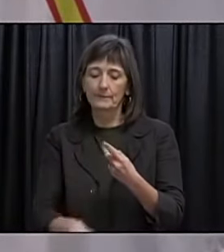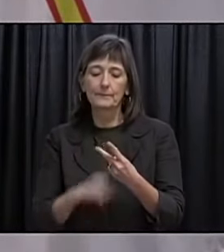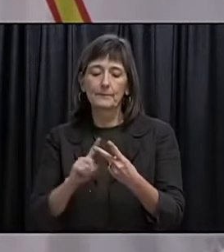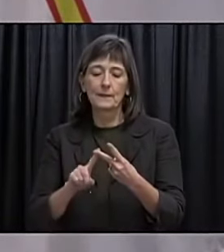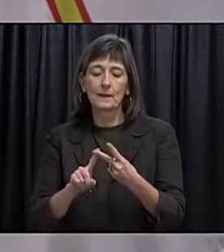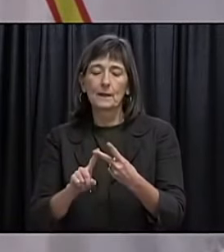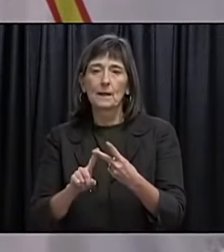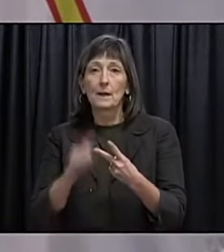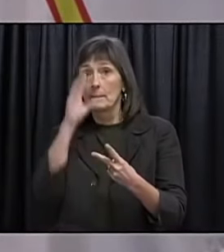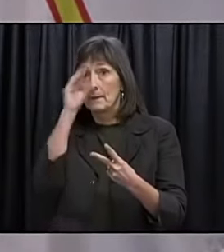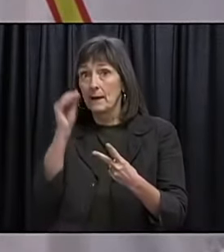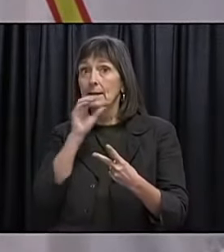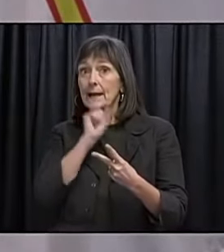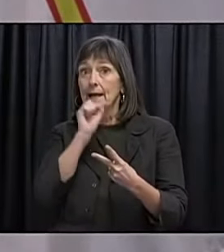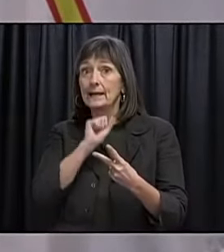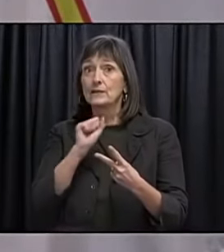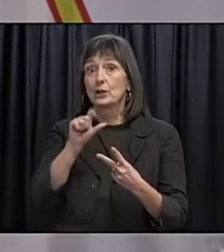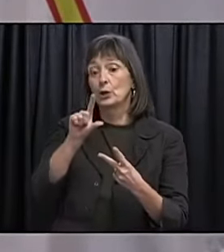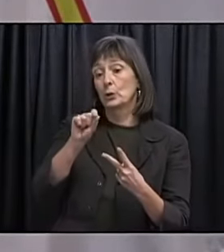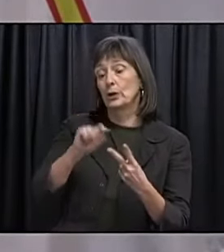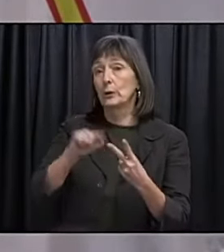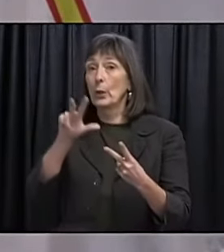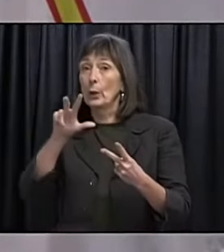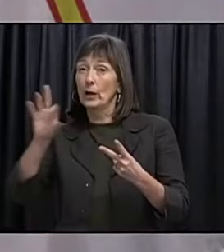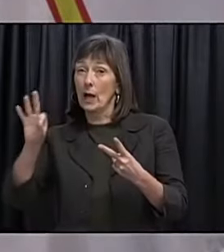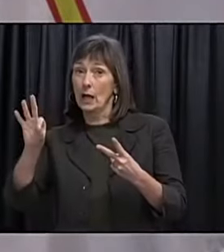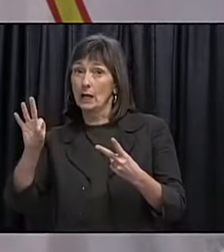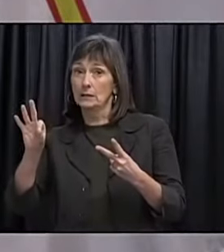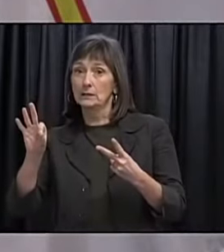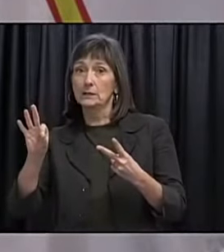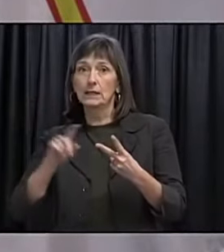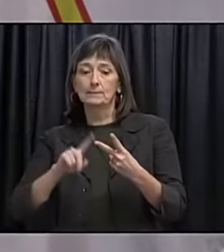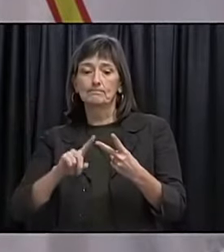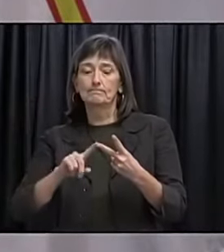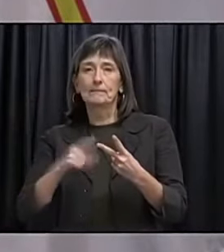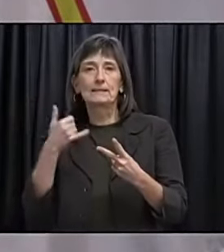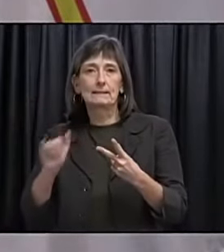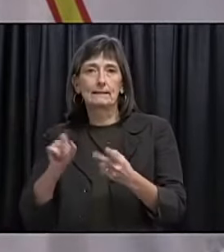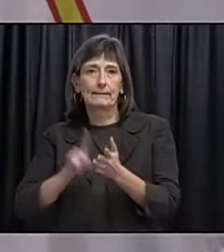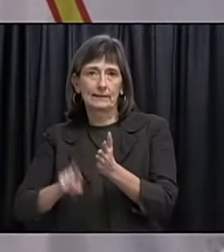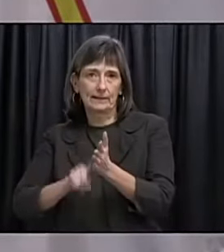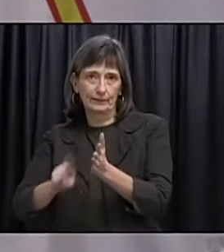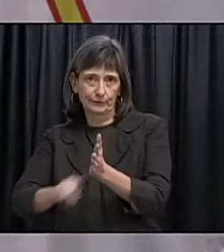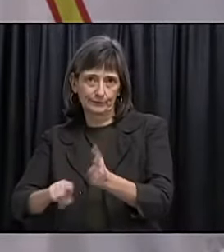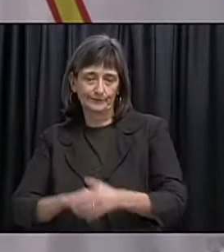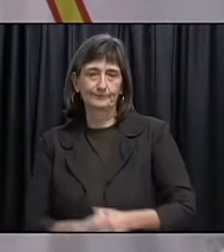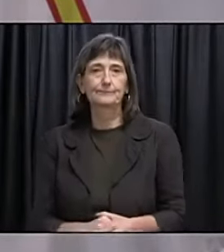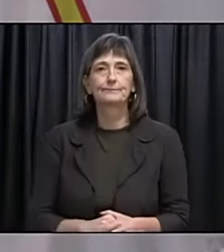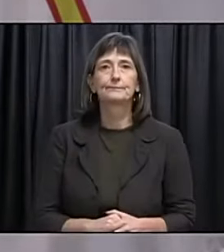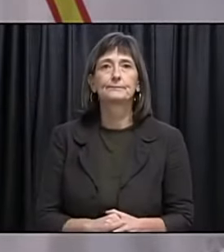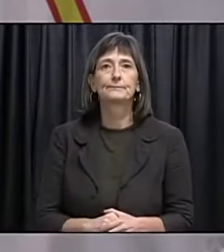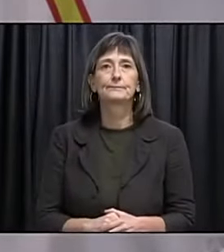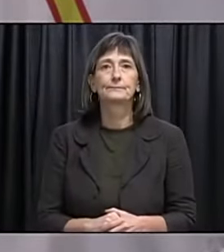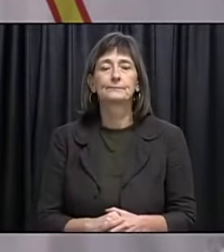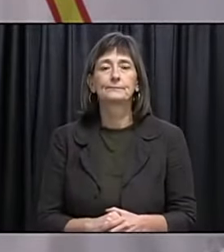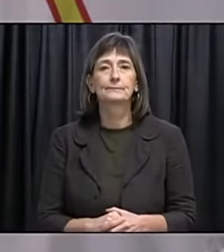And a male between the ages of 20 and 39 which is currently under public health investigation.